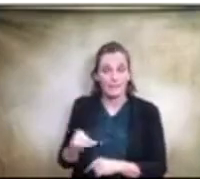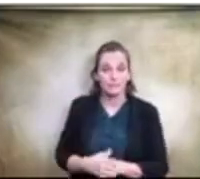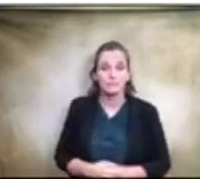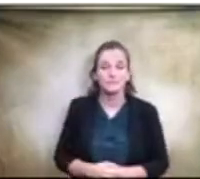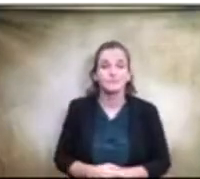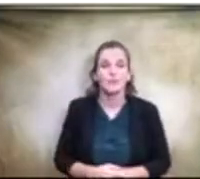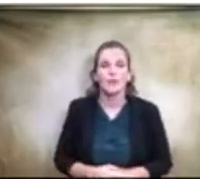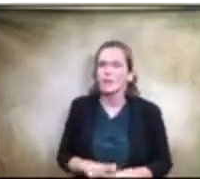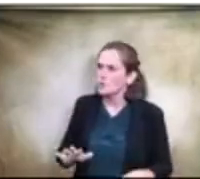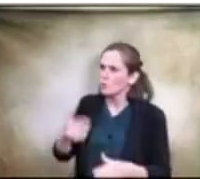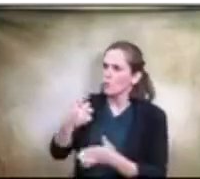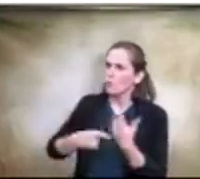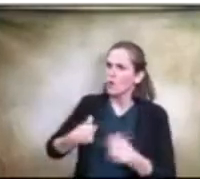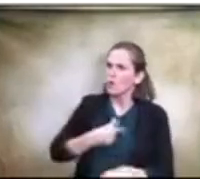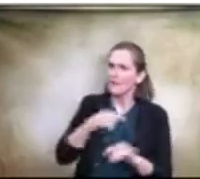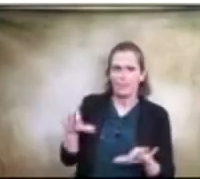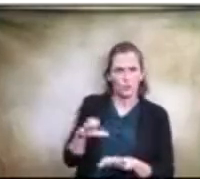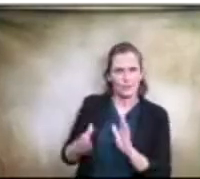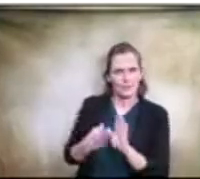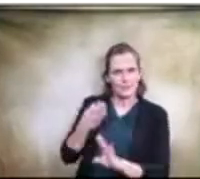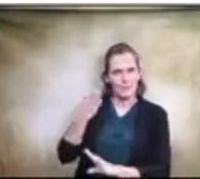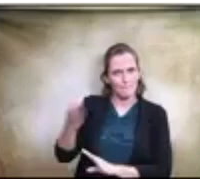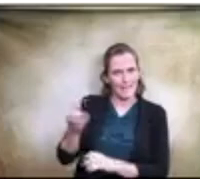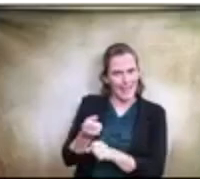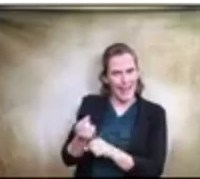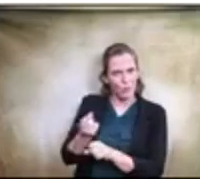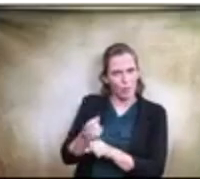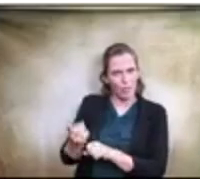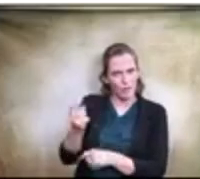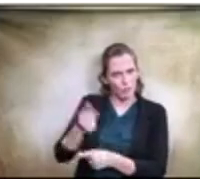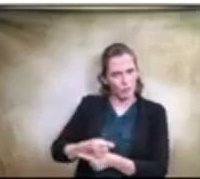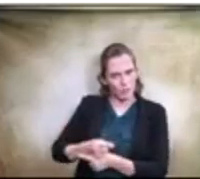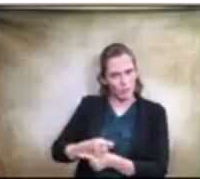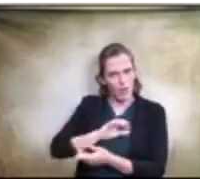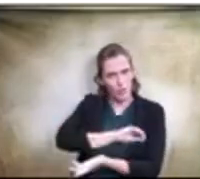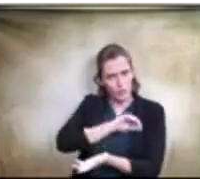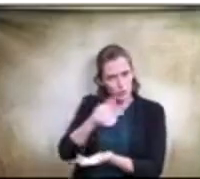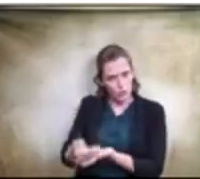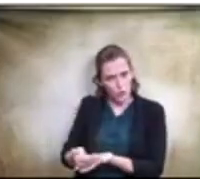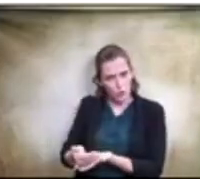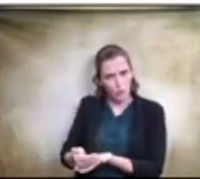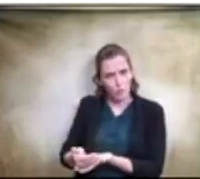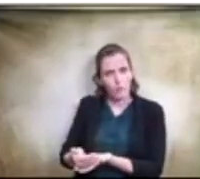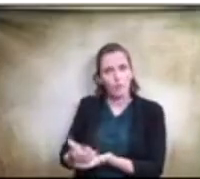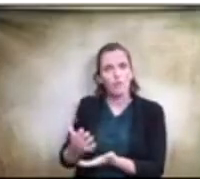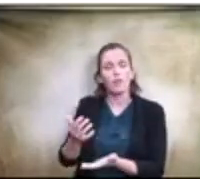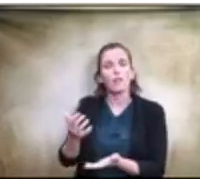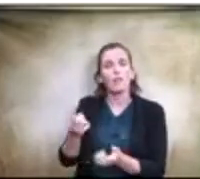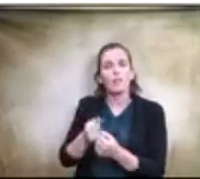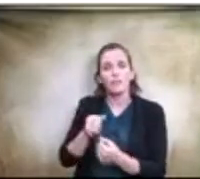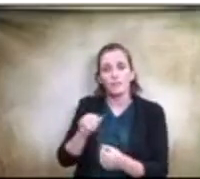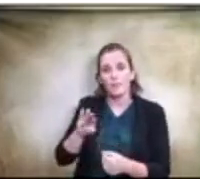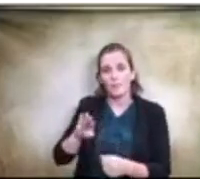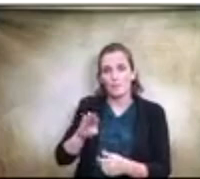we do is submit uh annually i believe uh the total amount of buy board purchases that the district has has